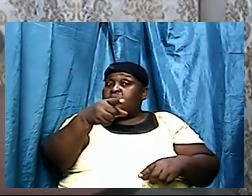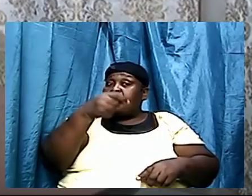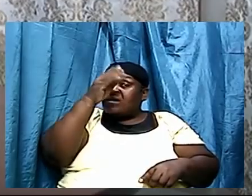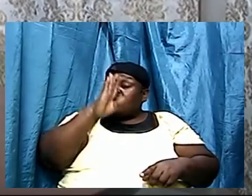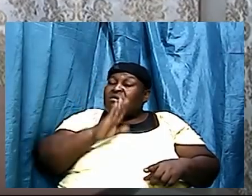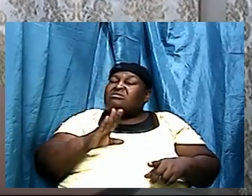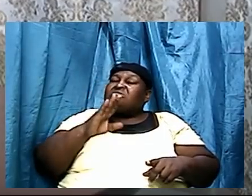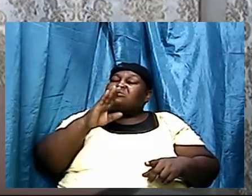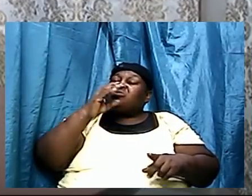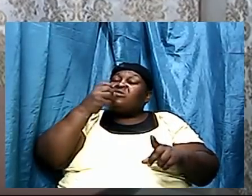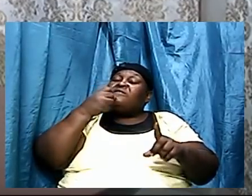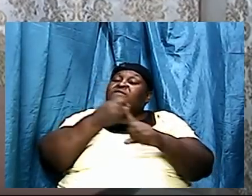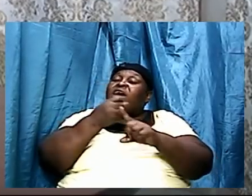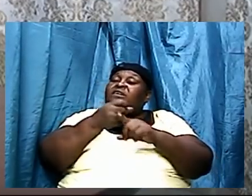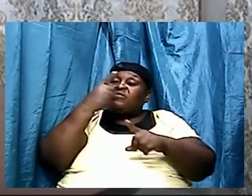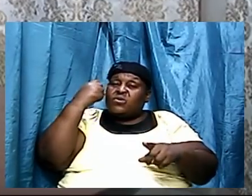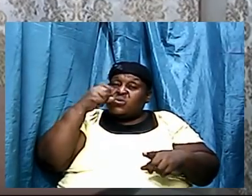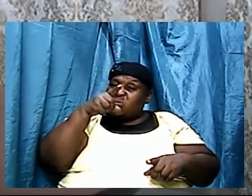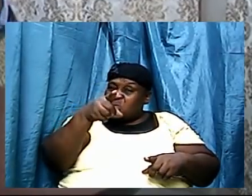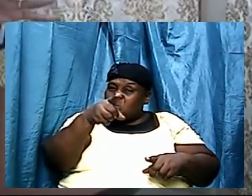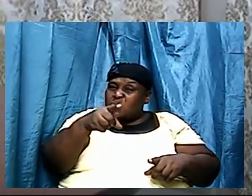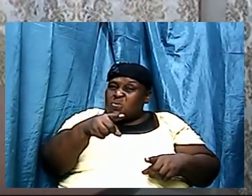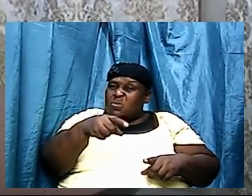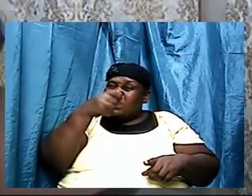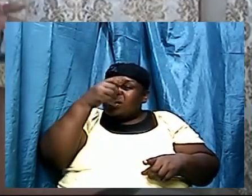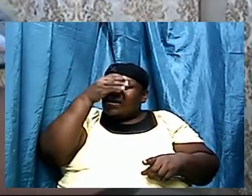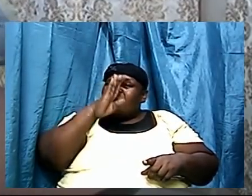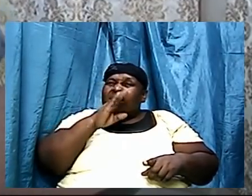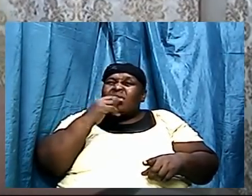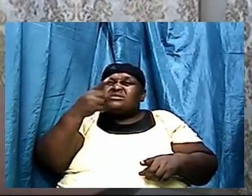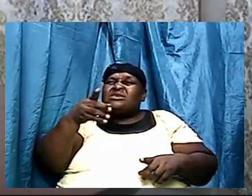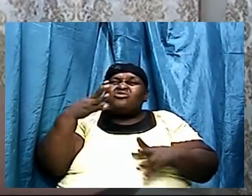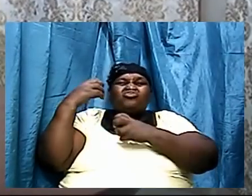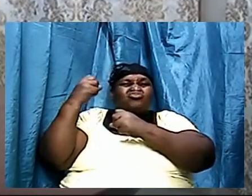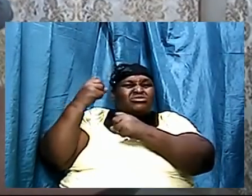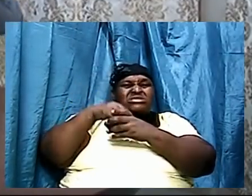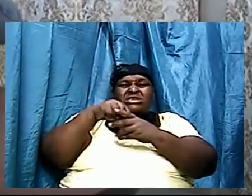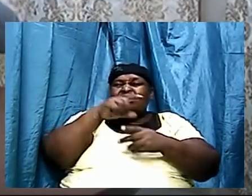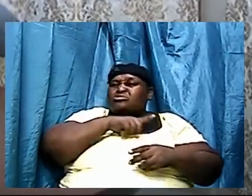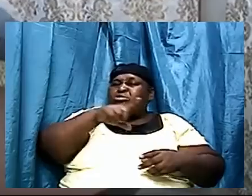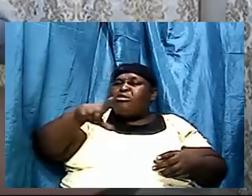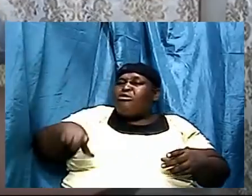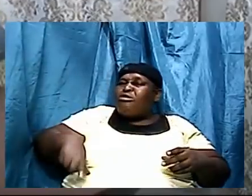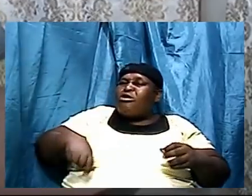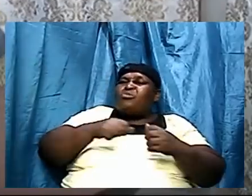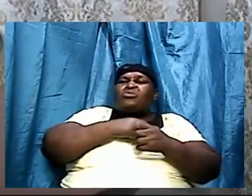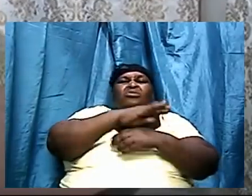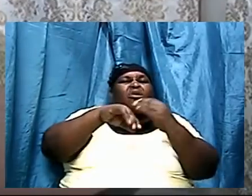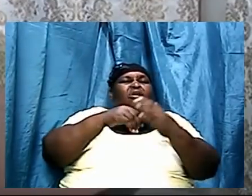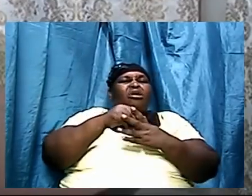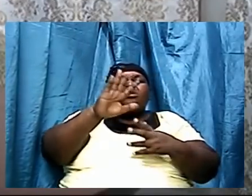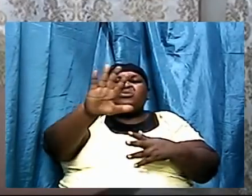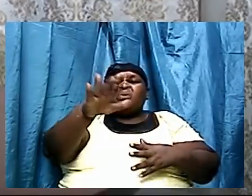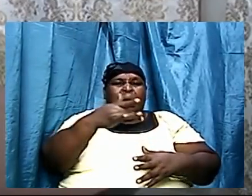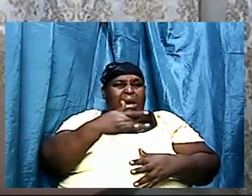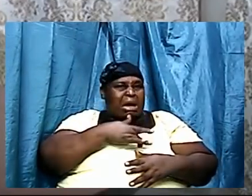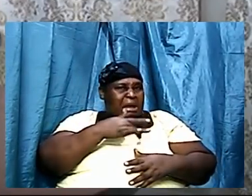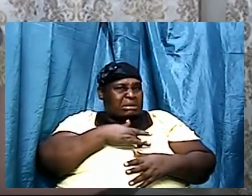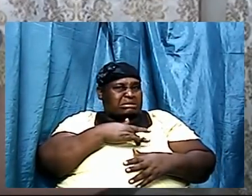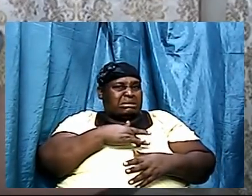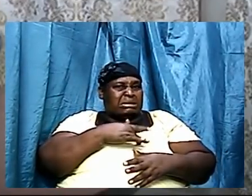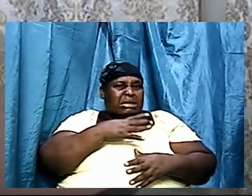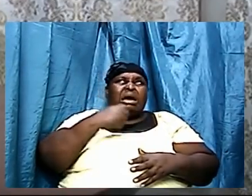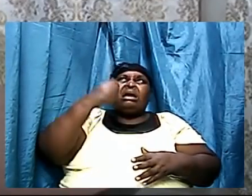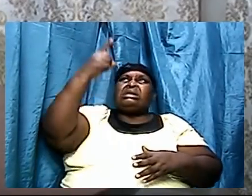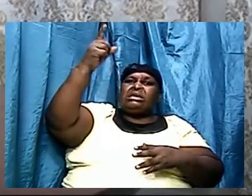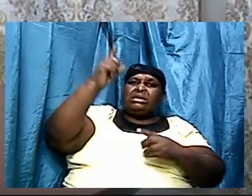you're man trust in the law with all your heart and lead out your own understanding all who is acknowledging man he will direct your path if God says he's going